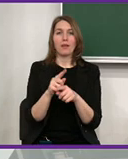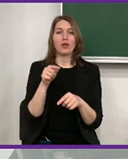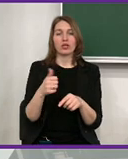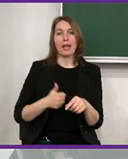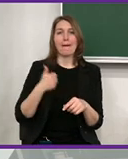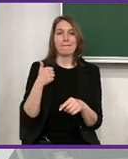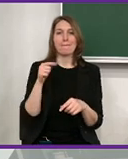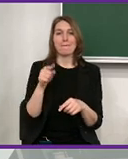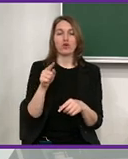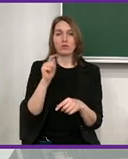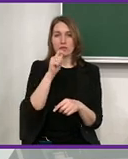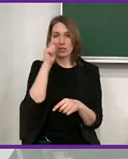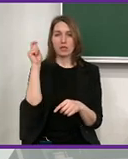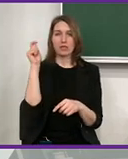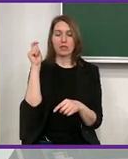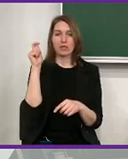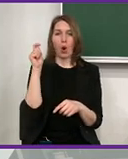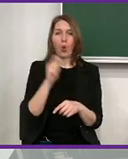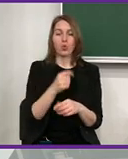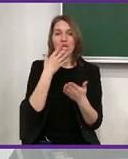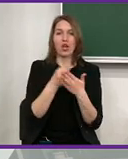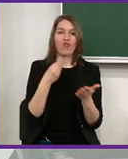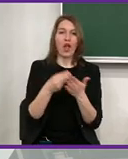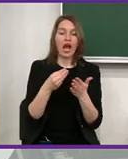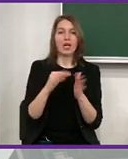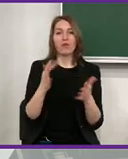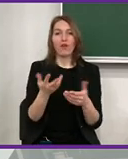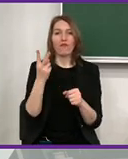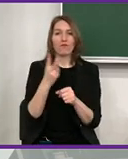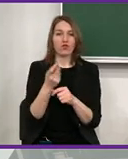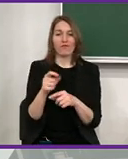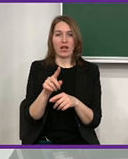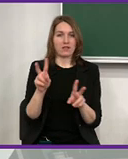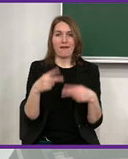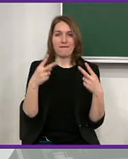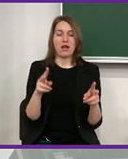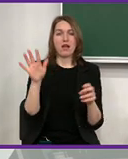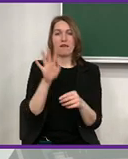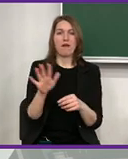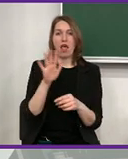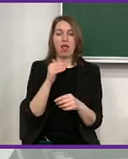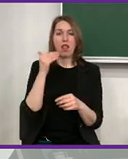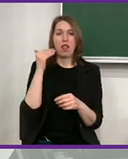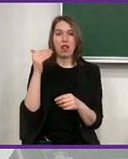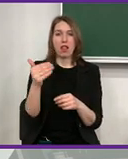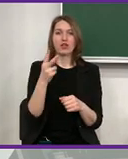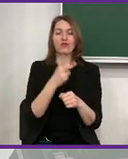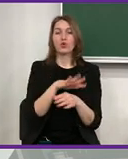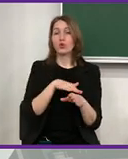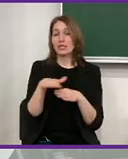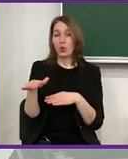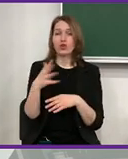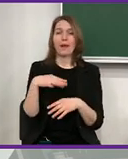also build and develop such properties, and when these properties have lost their value or